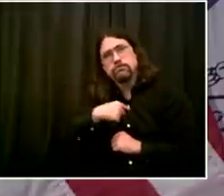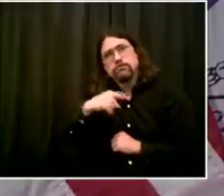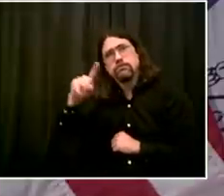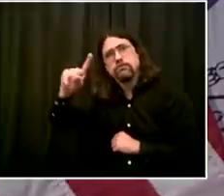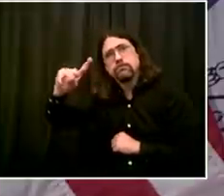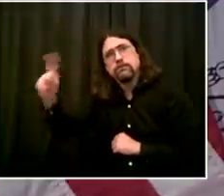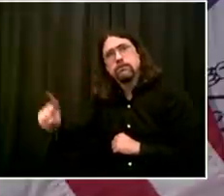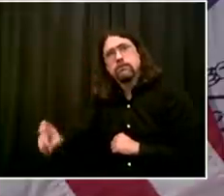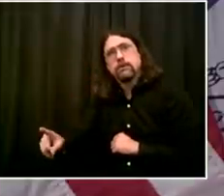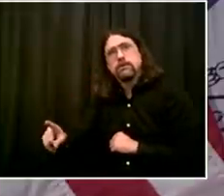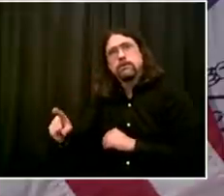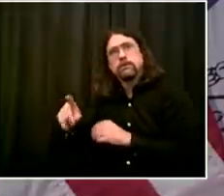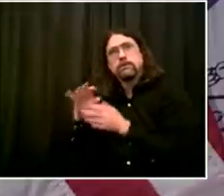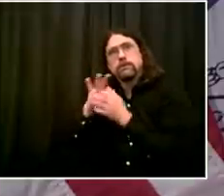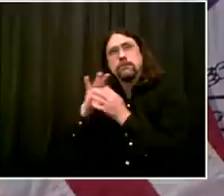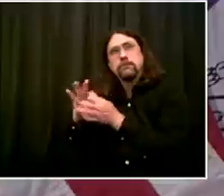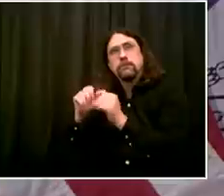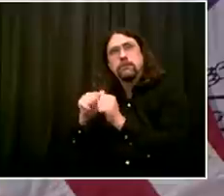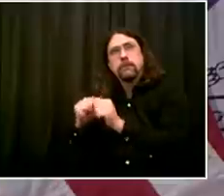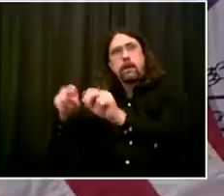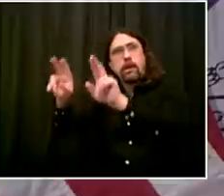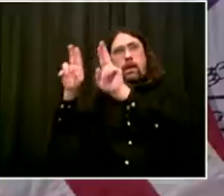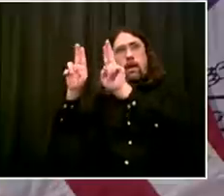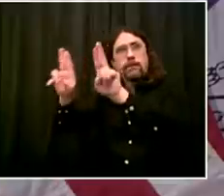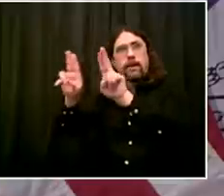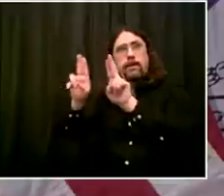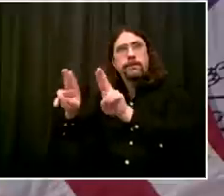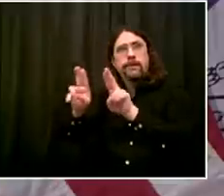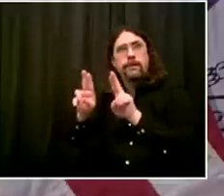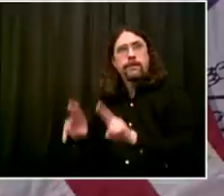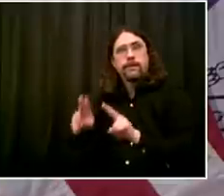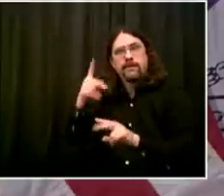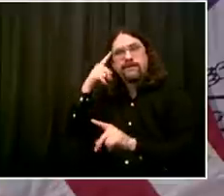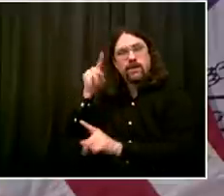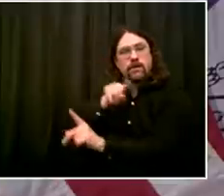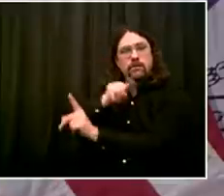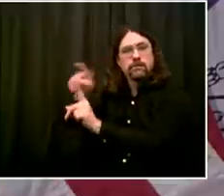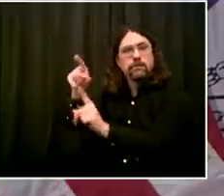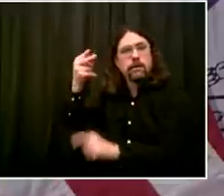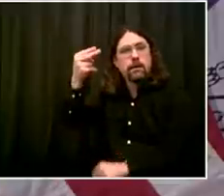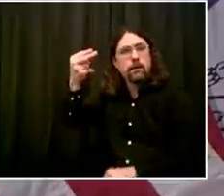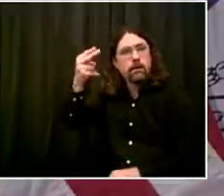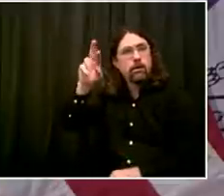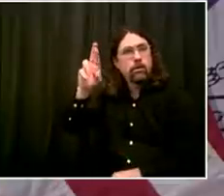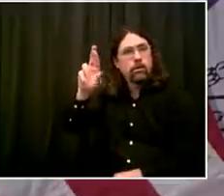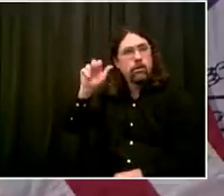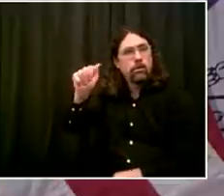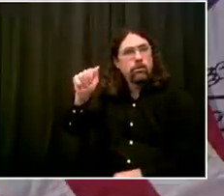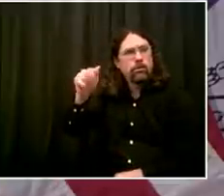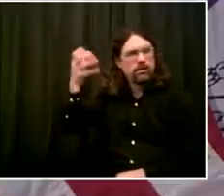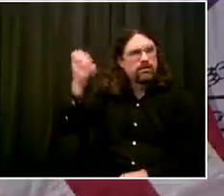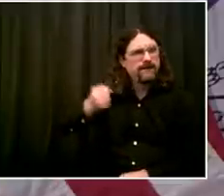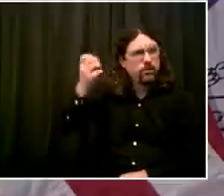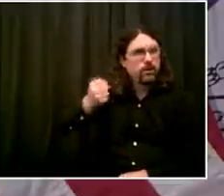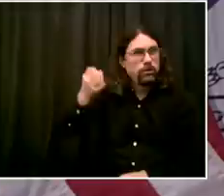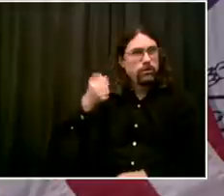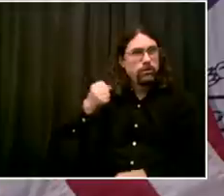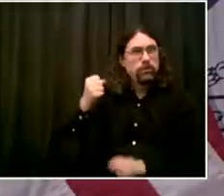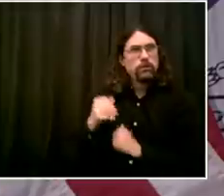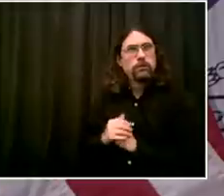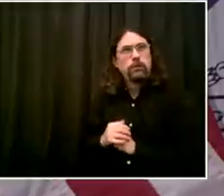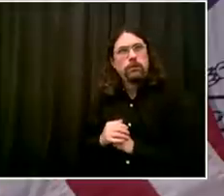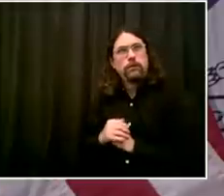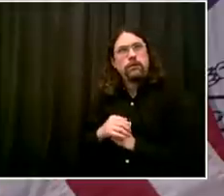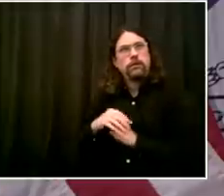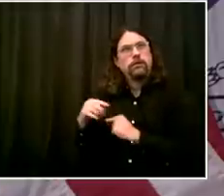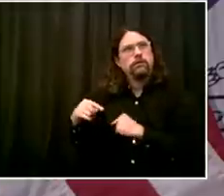filed since mid-March have been completed? And yeah, if you don't have the more data handy, it'd be great if you can say even in rough terms.